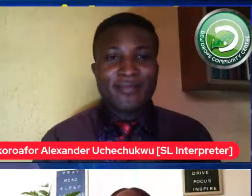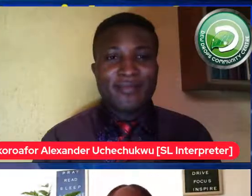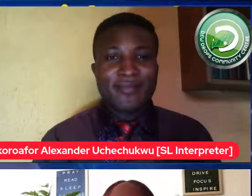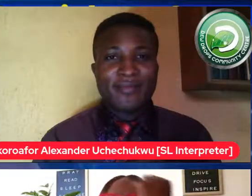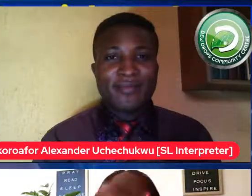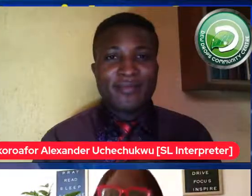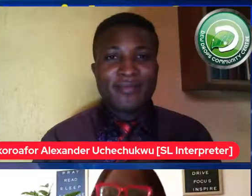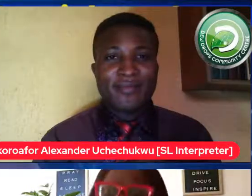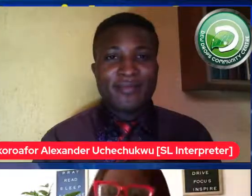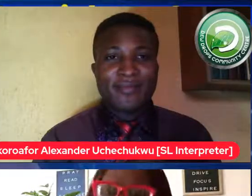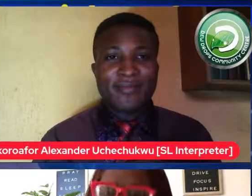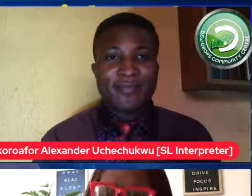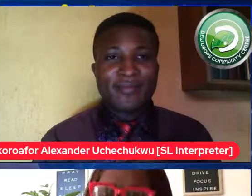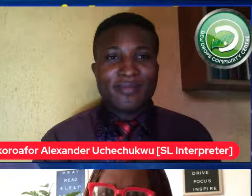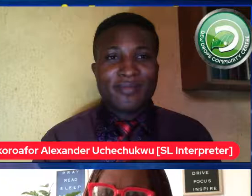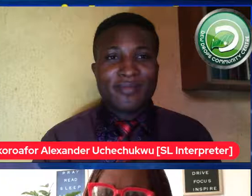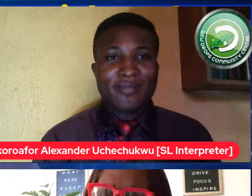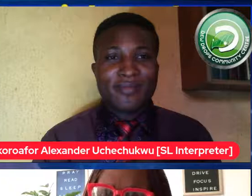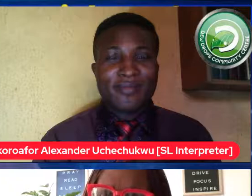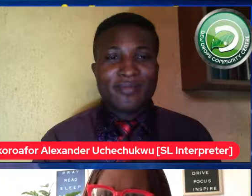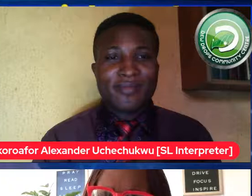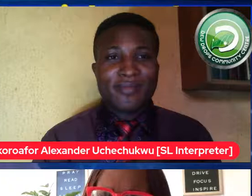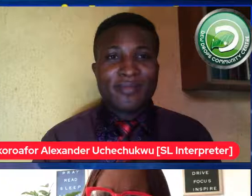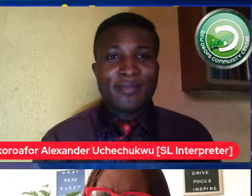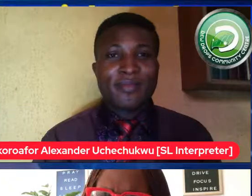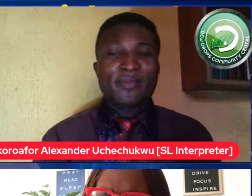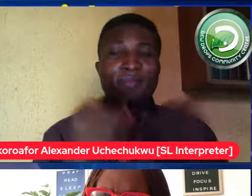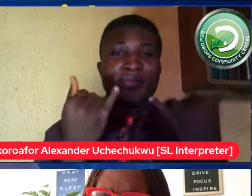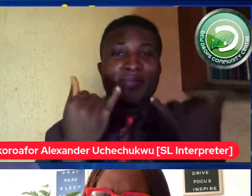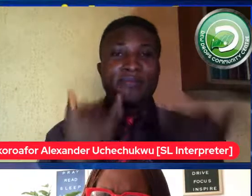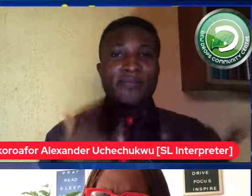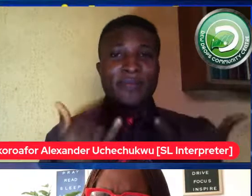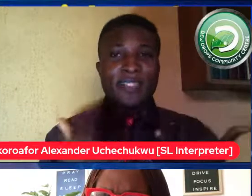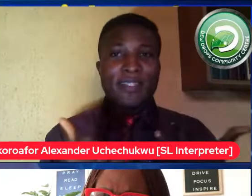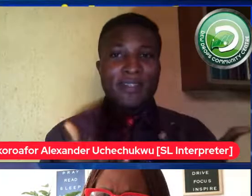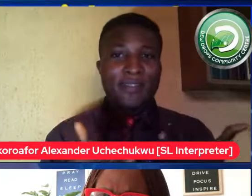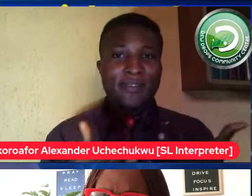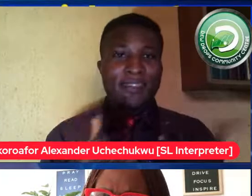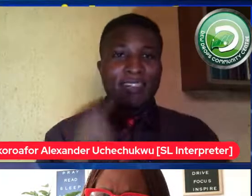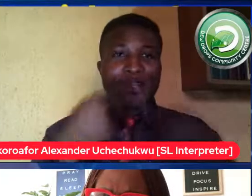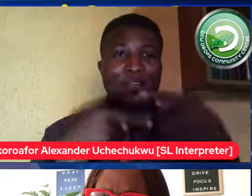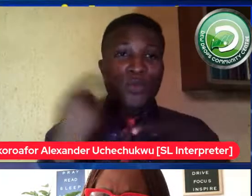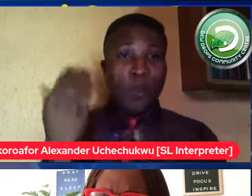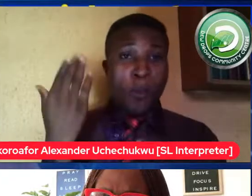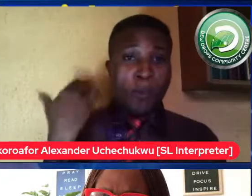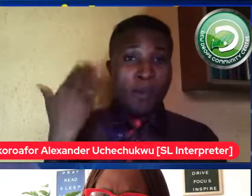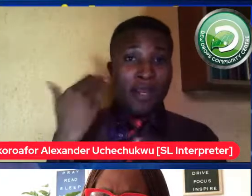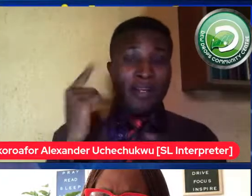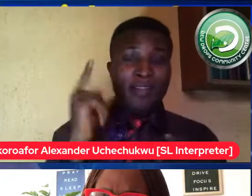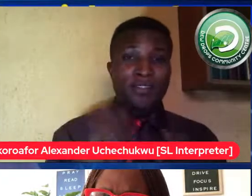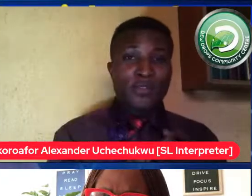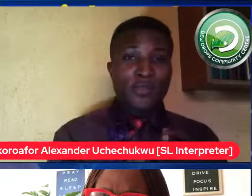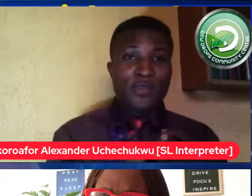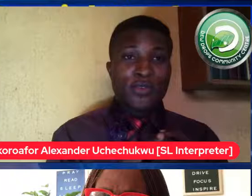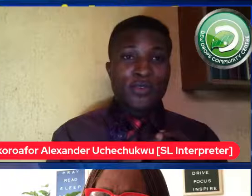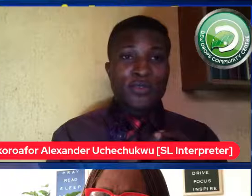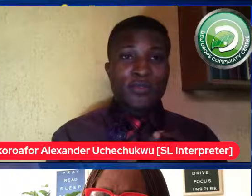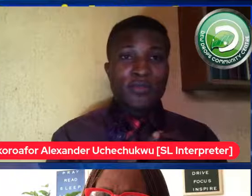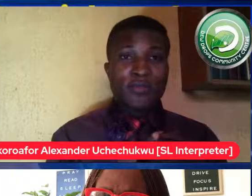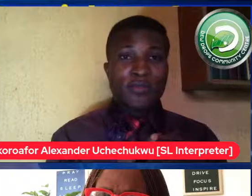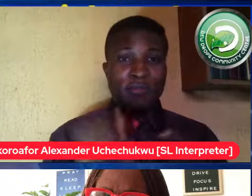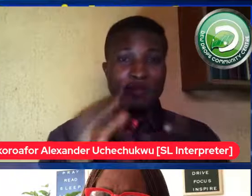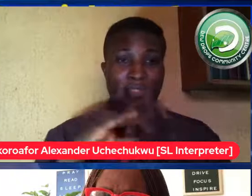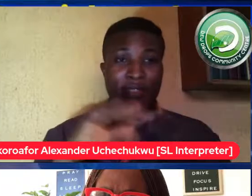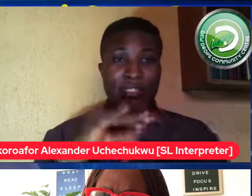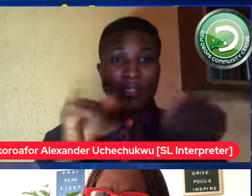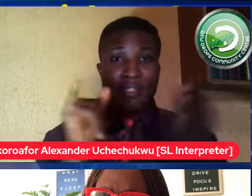i'm serious there's nothing i haven't heard now let's let's go back to the ableist thinking that says people with disabilities are asexual you see that